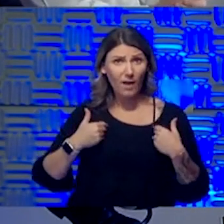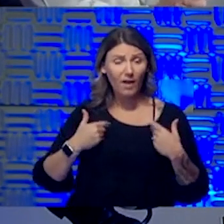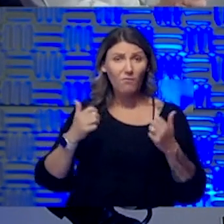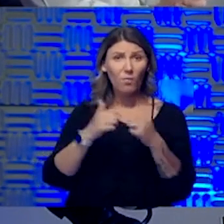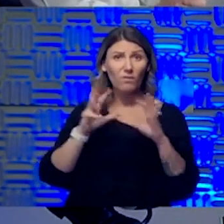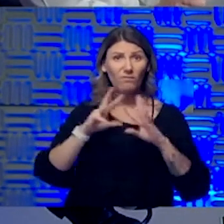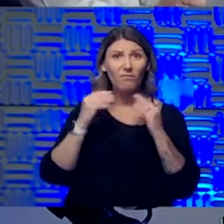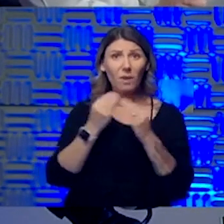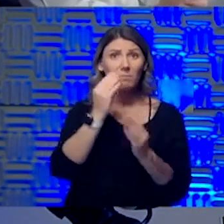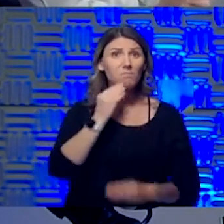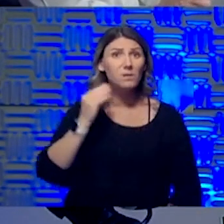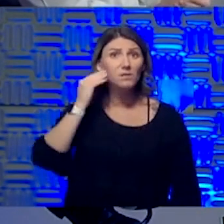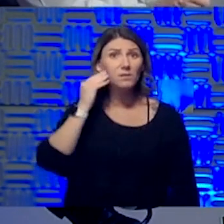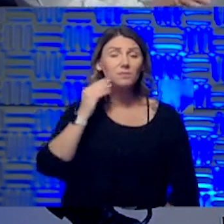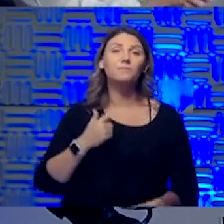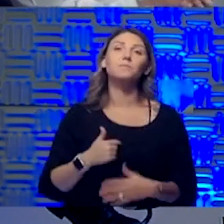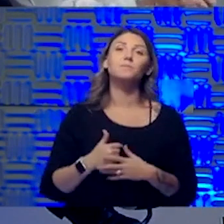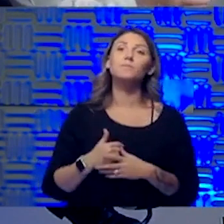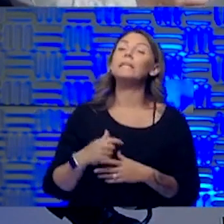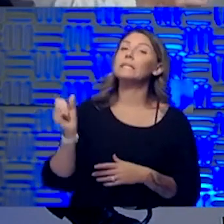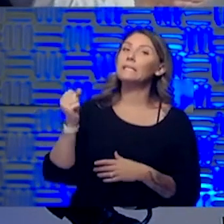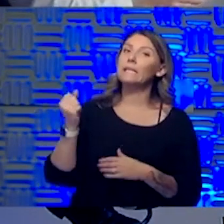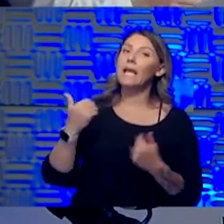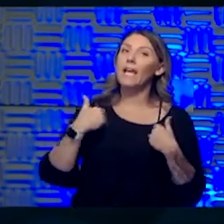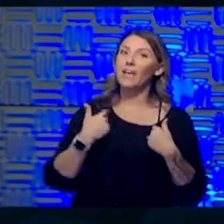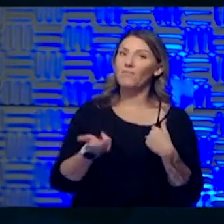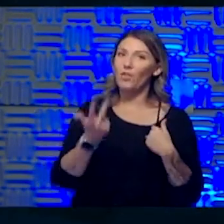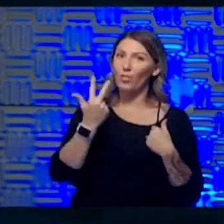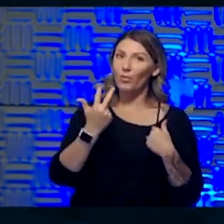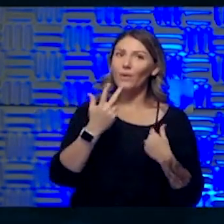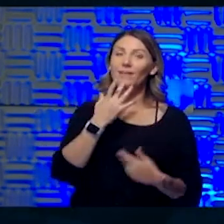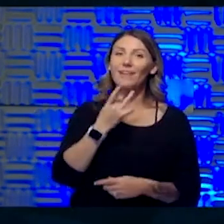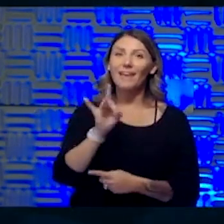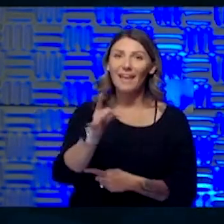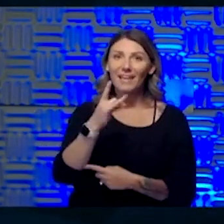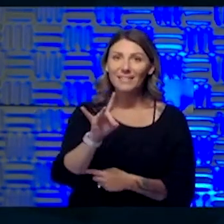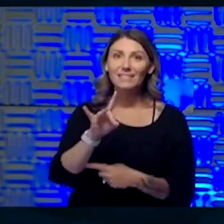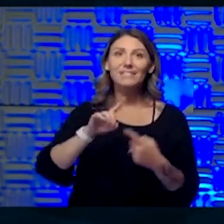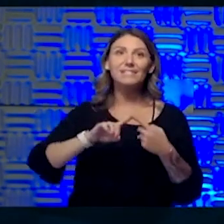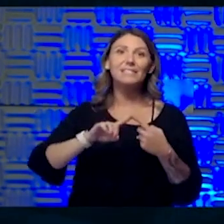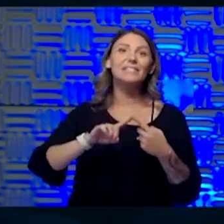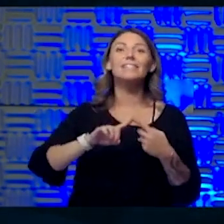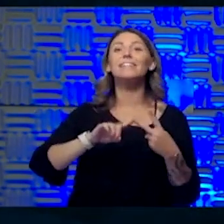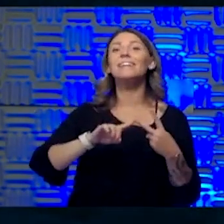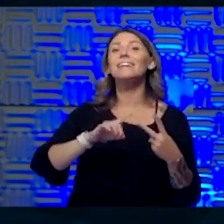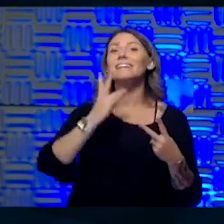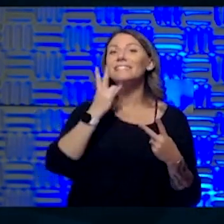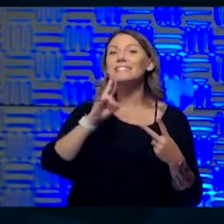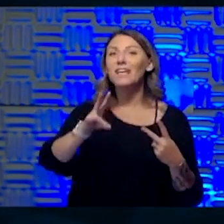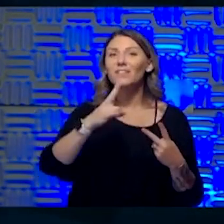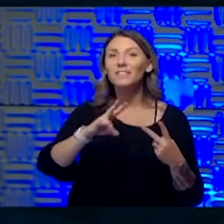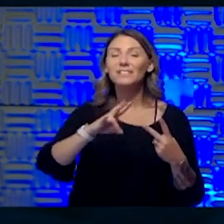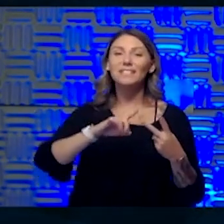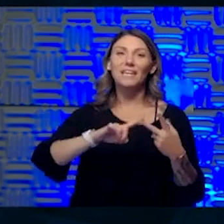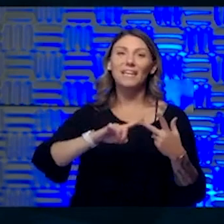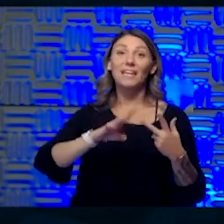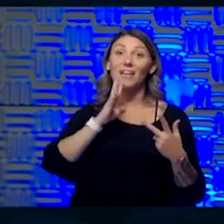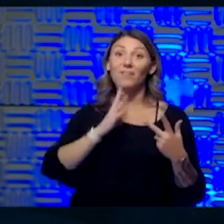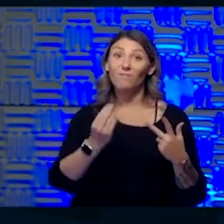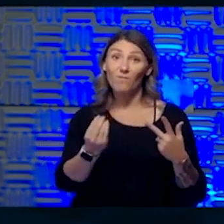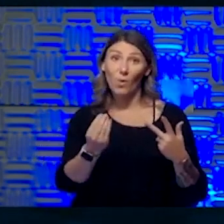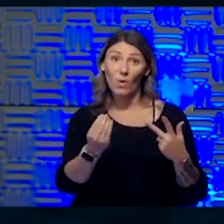Yeah, you know, I have, I have three, I have, uh, 18, 17 and 14. And, and, you know, it's, it's a challenge, right?